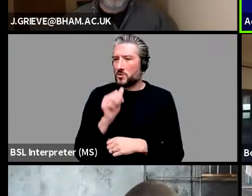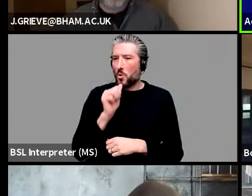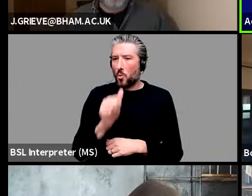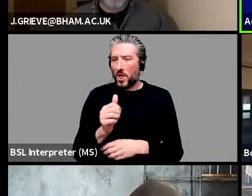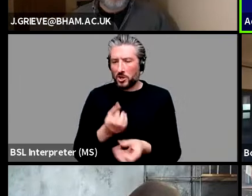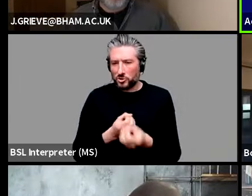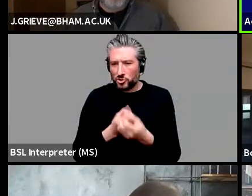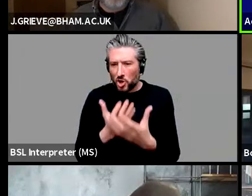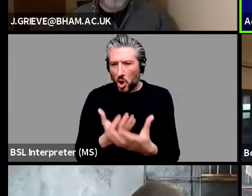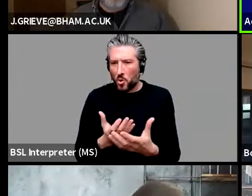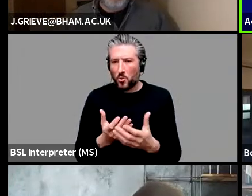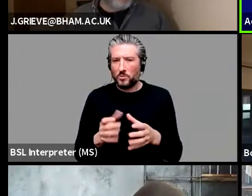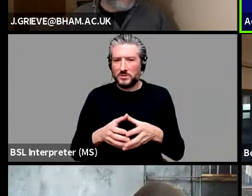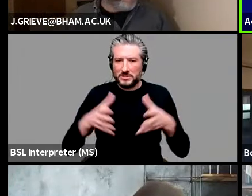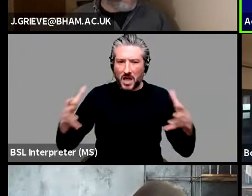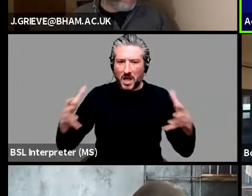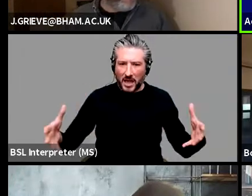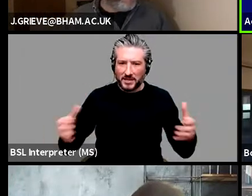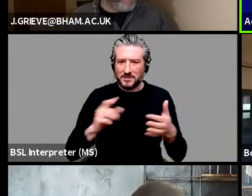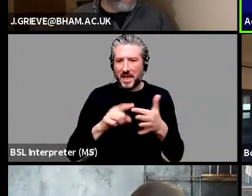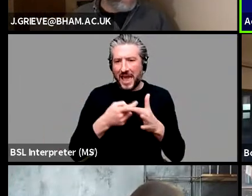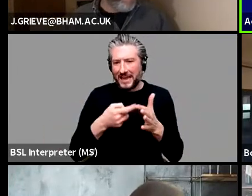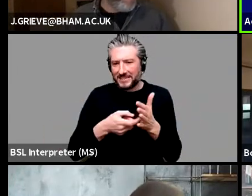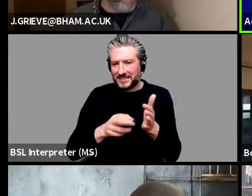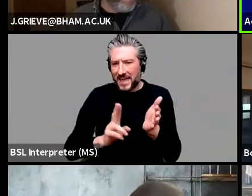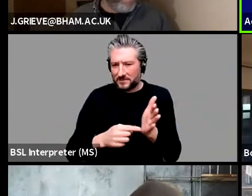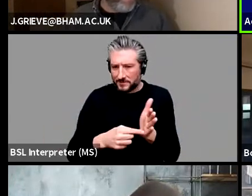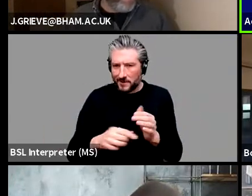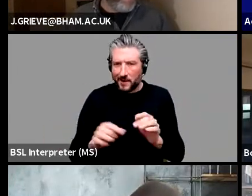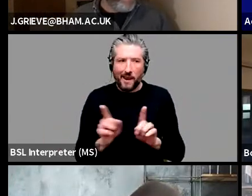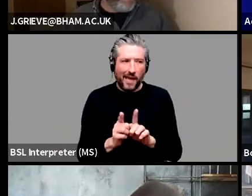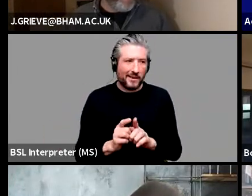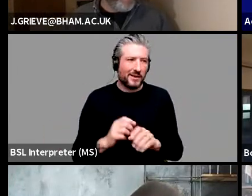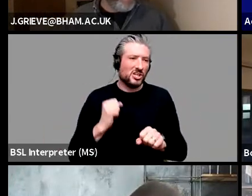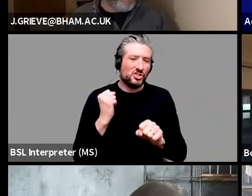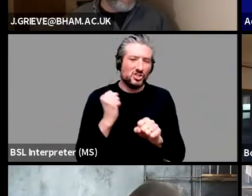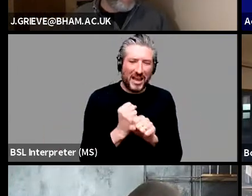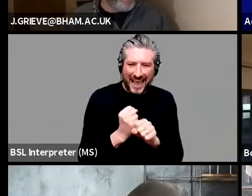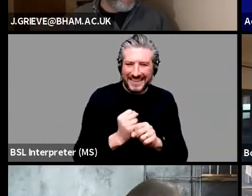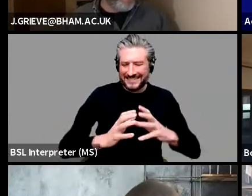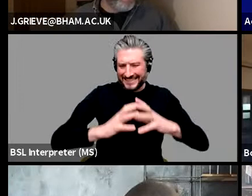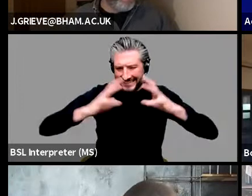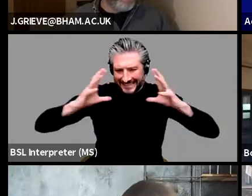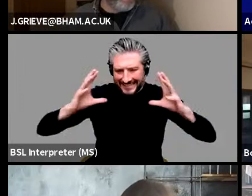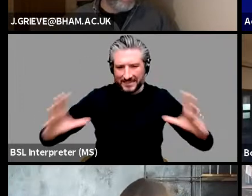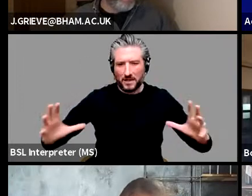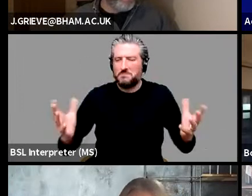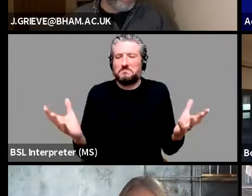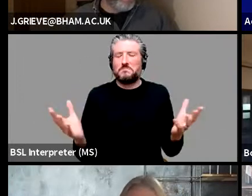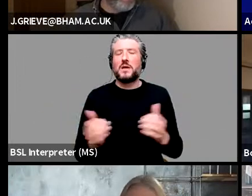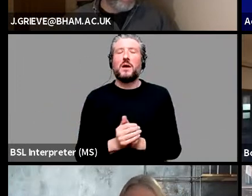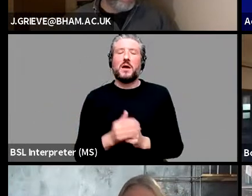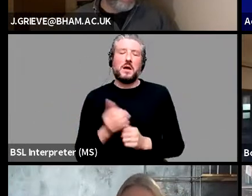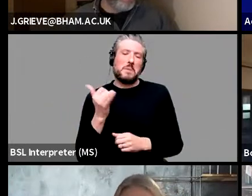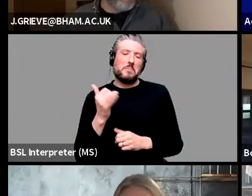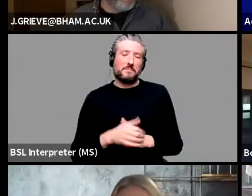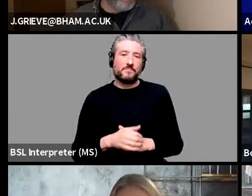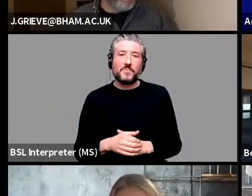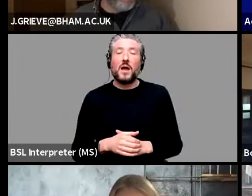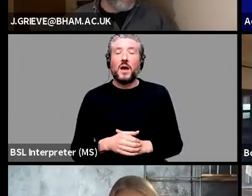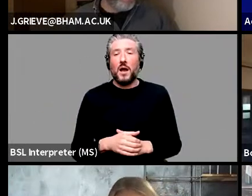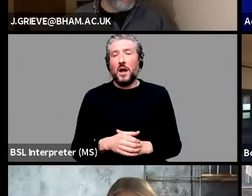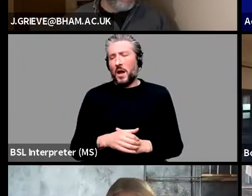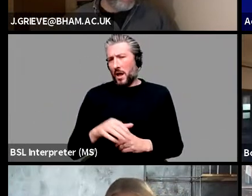something like gigantic enormous. I don't know if there's a difference between those. So with those things would be part, I mean, so that's functional.